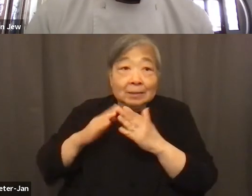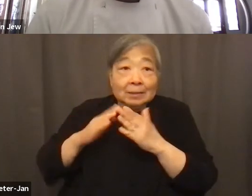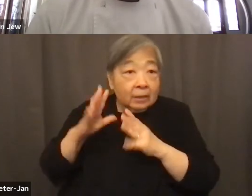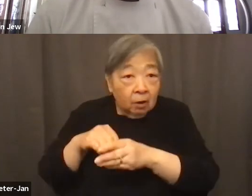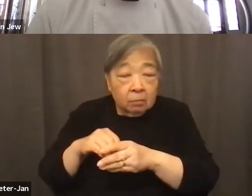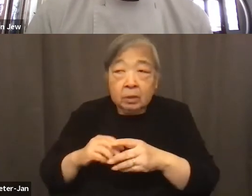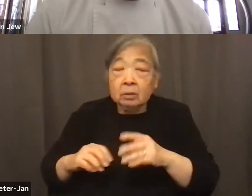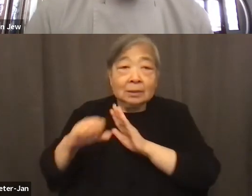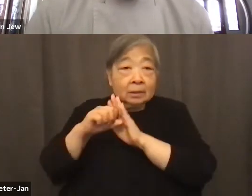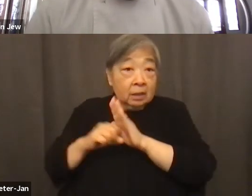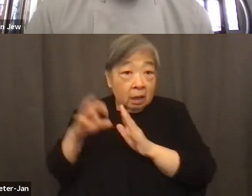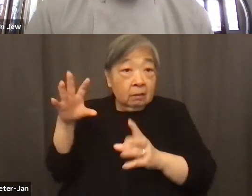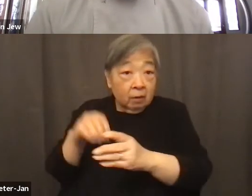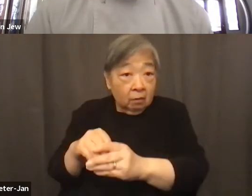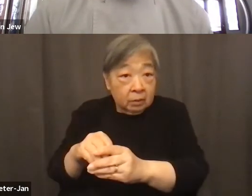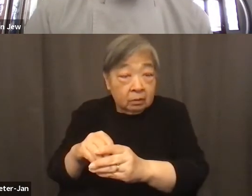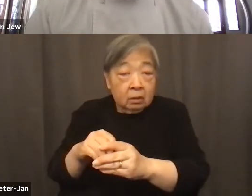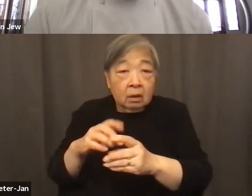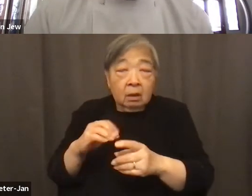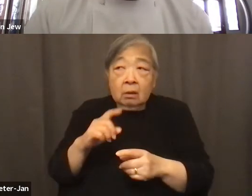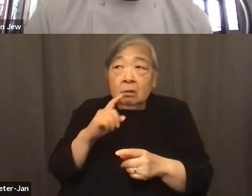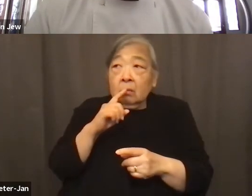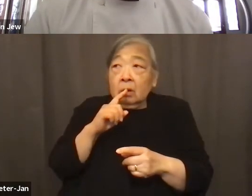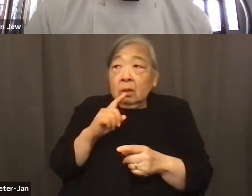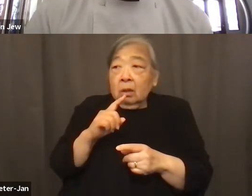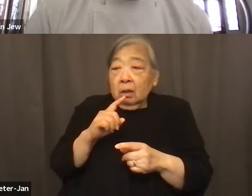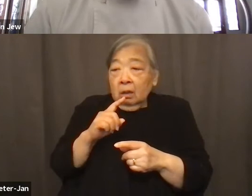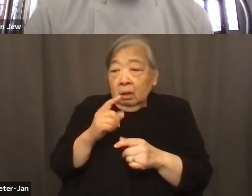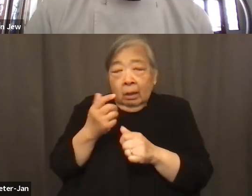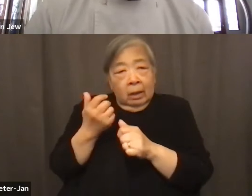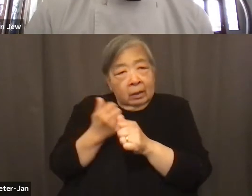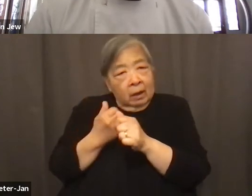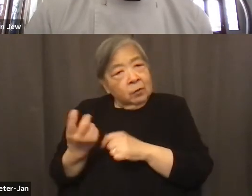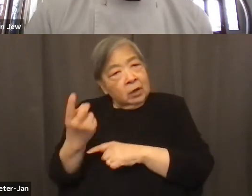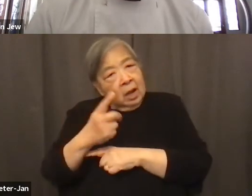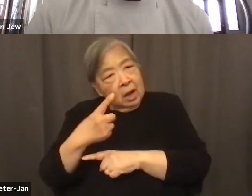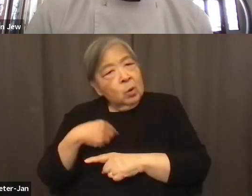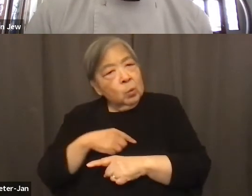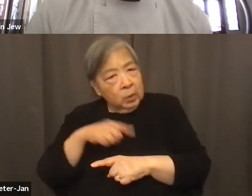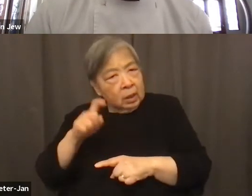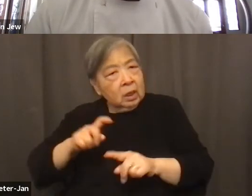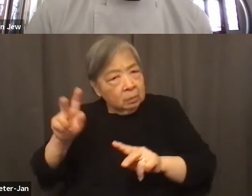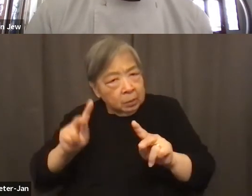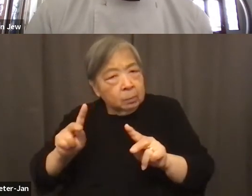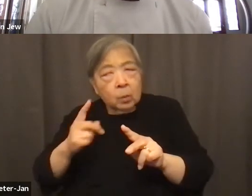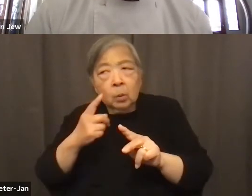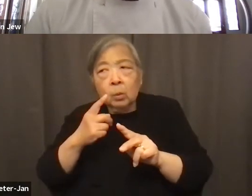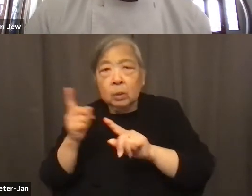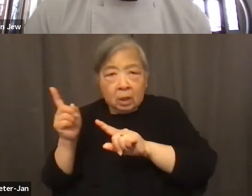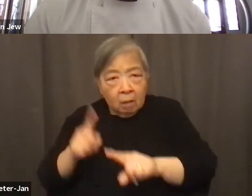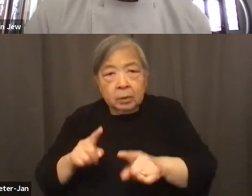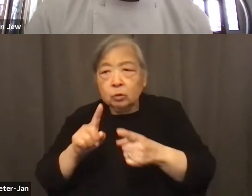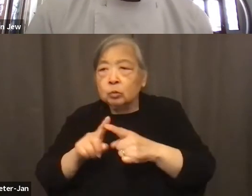And and really like on a day to day basis, we need we need people coming to frequent our